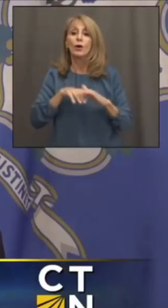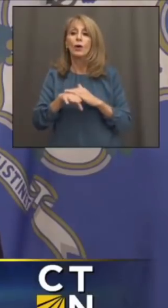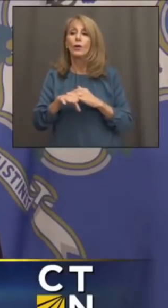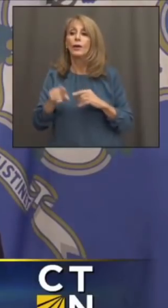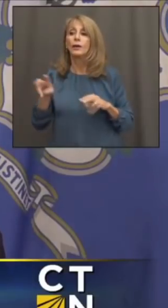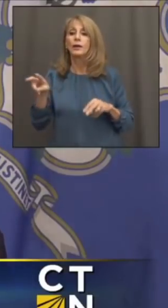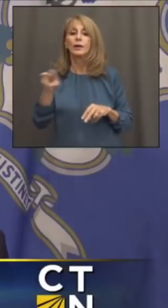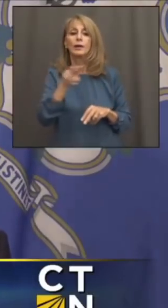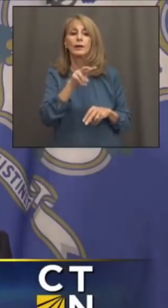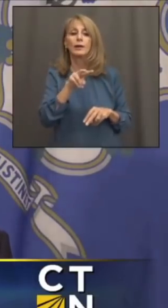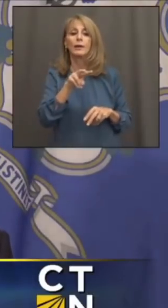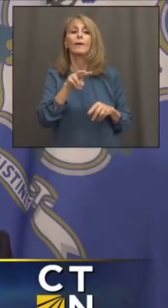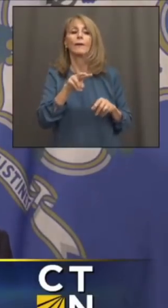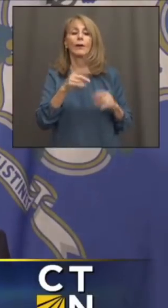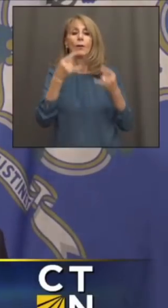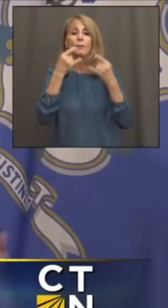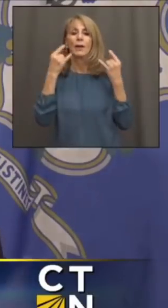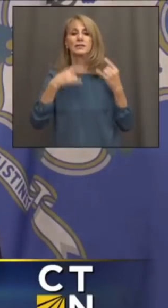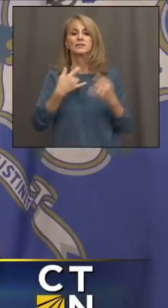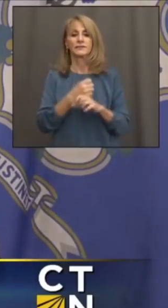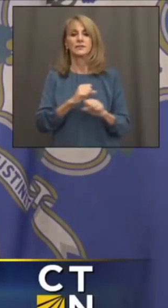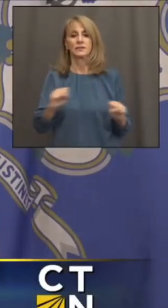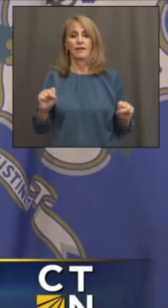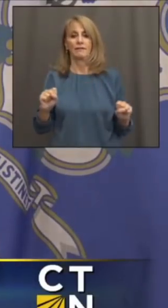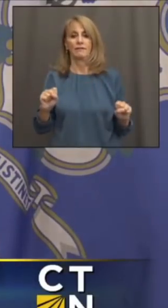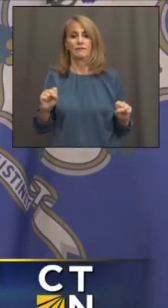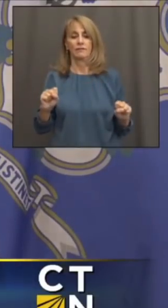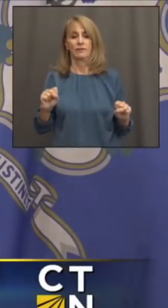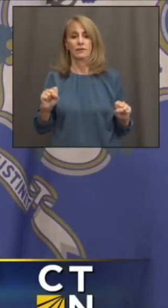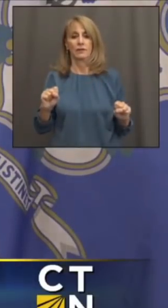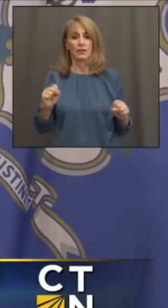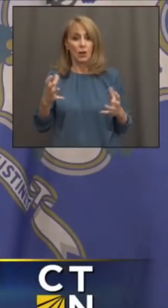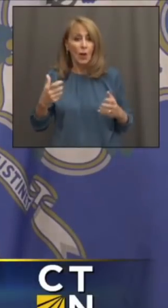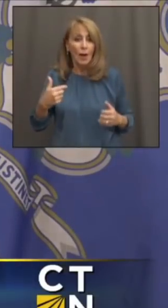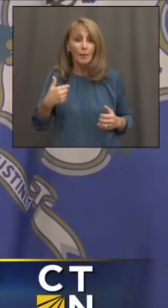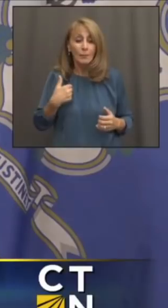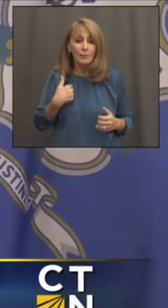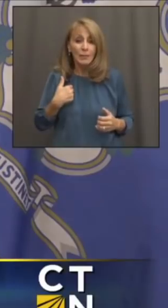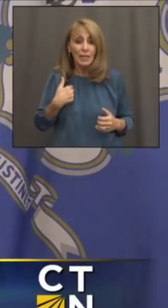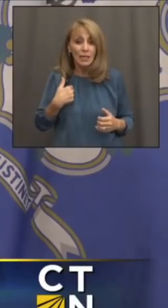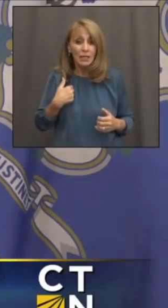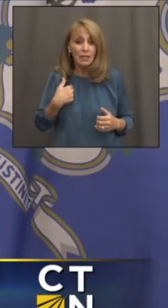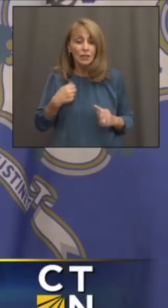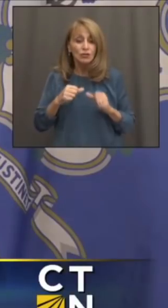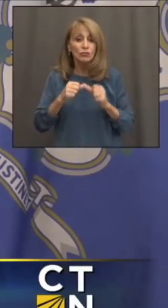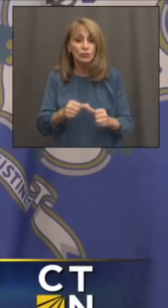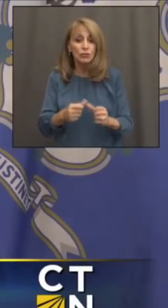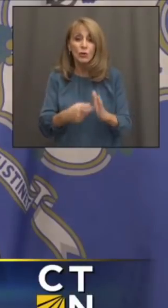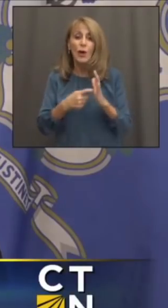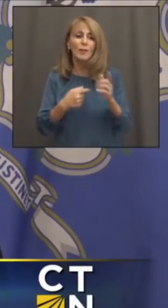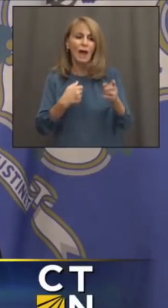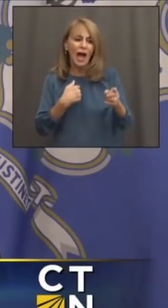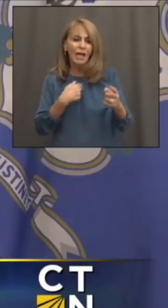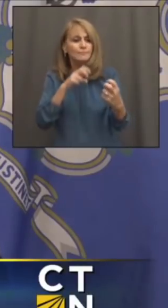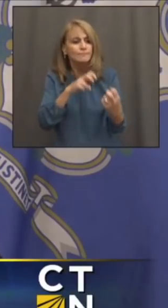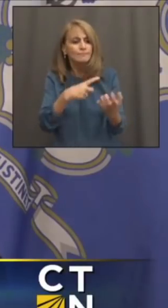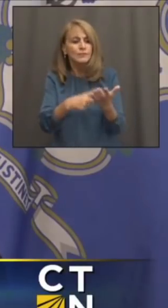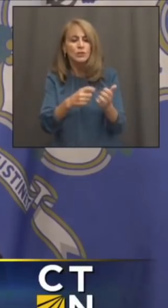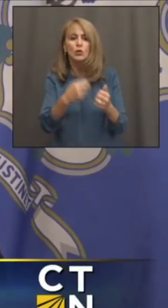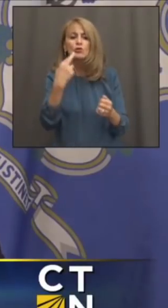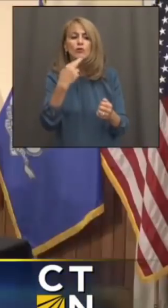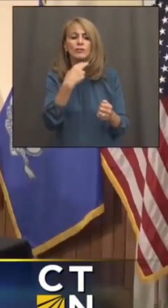mask. Governor, will you take the heat and make it a requirement a little bit longer? But I'll follow their lead on this as well.